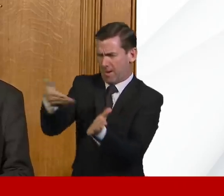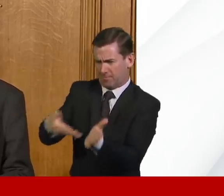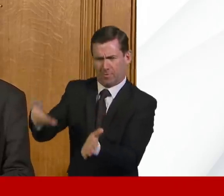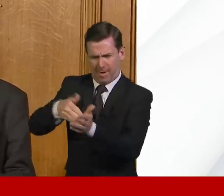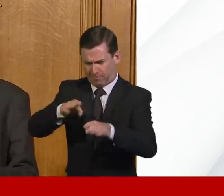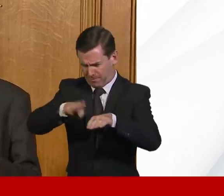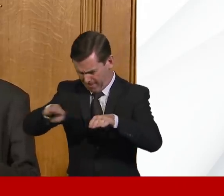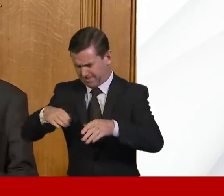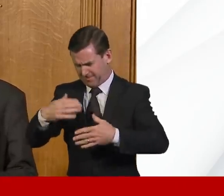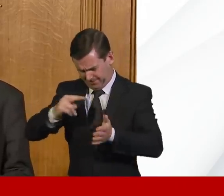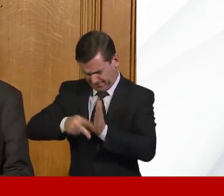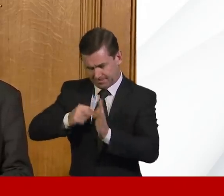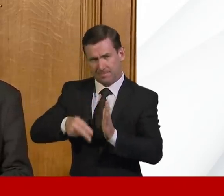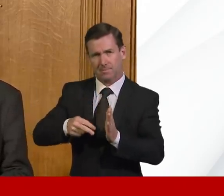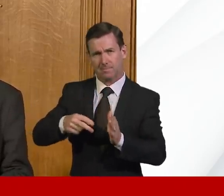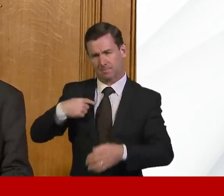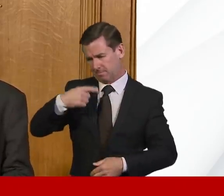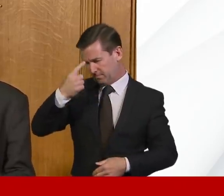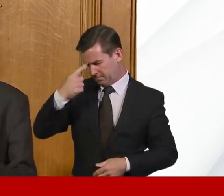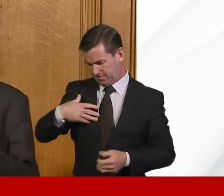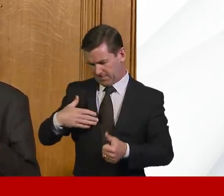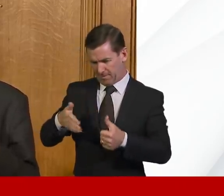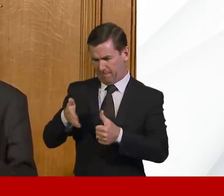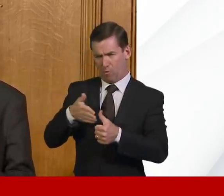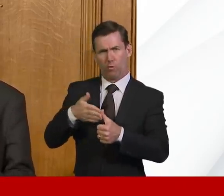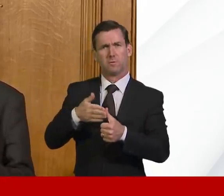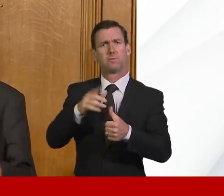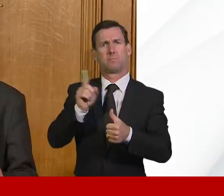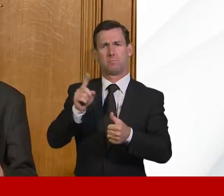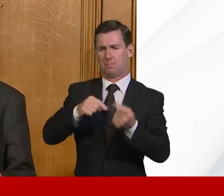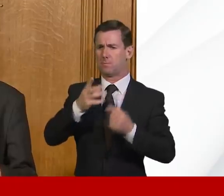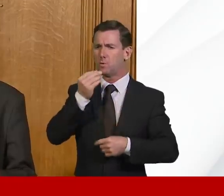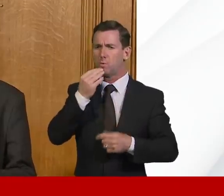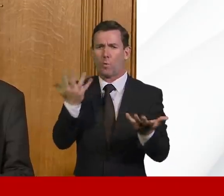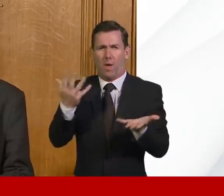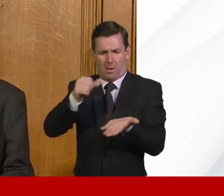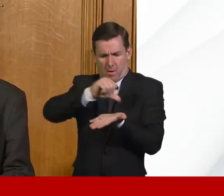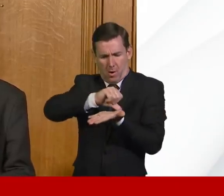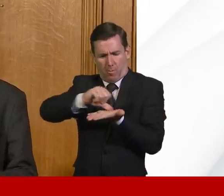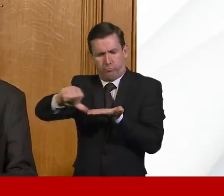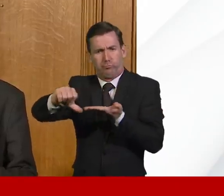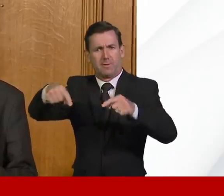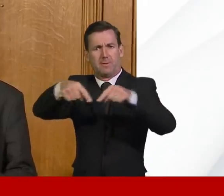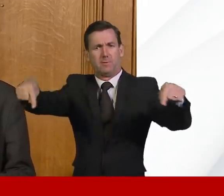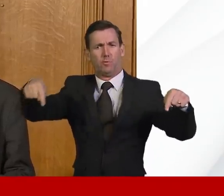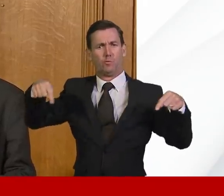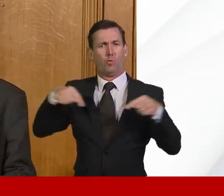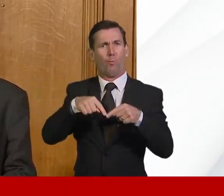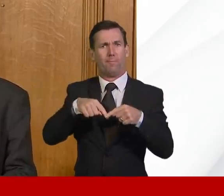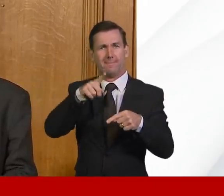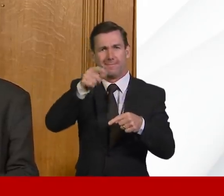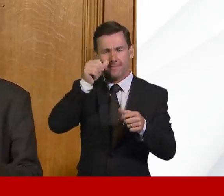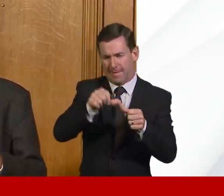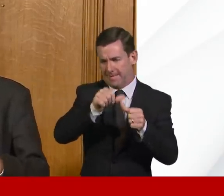surge capacity. So in the first instance, we are using theatres and recovery areas. So those are areas in hospitals